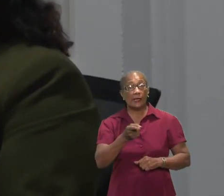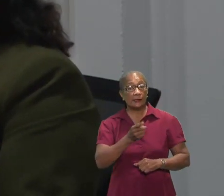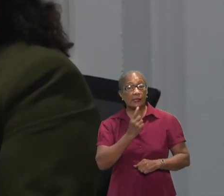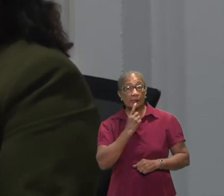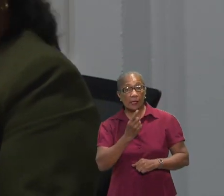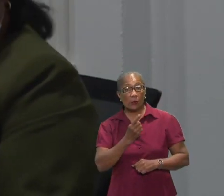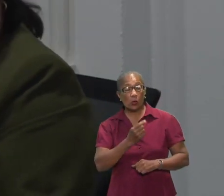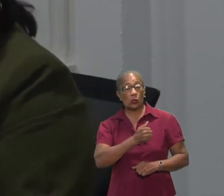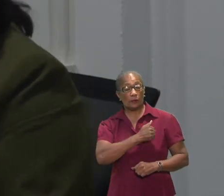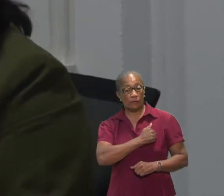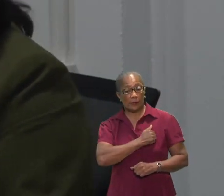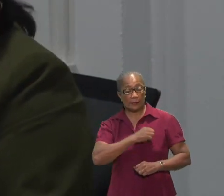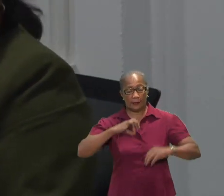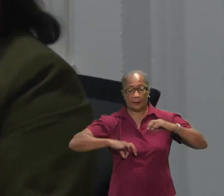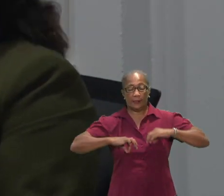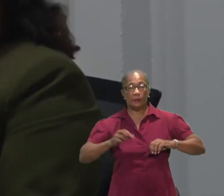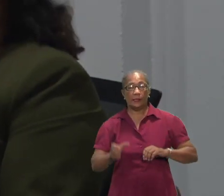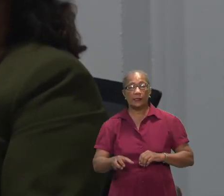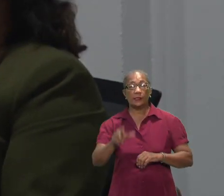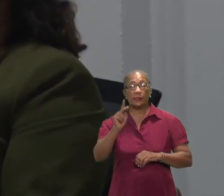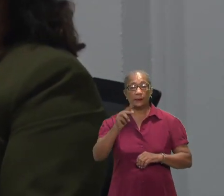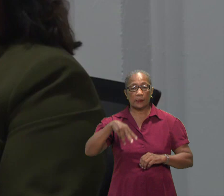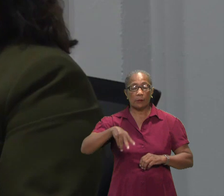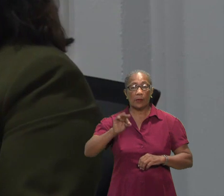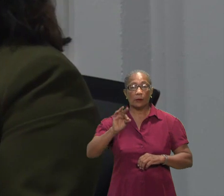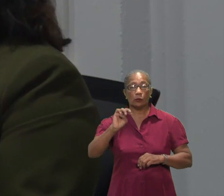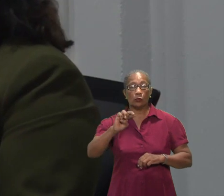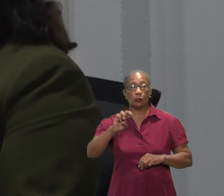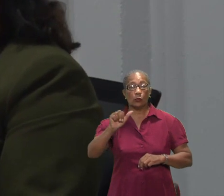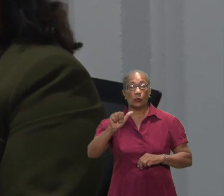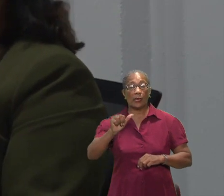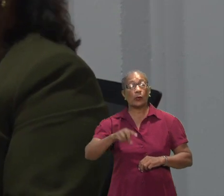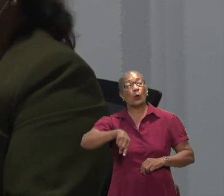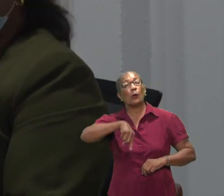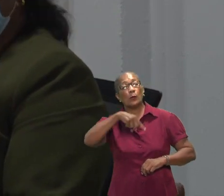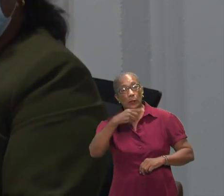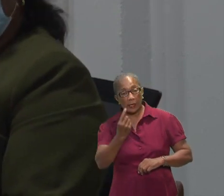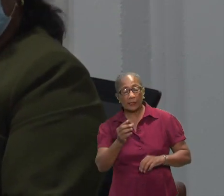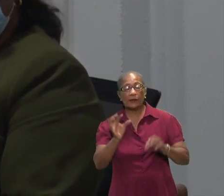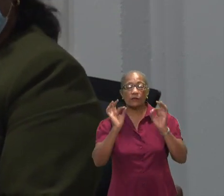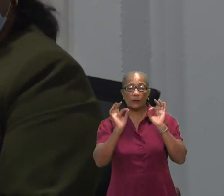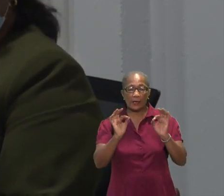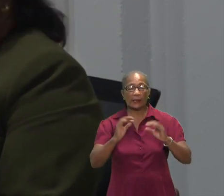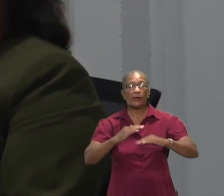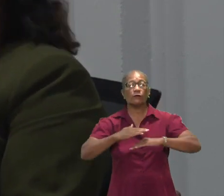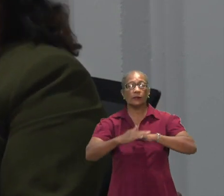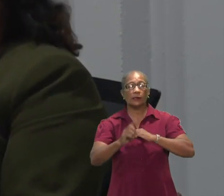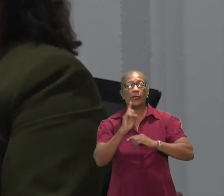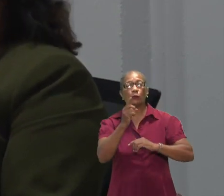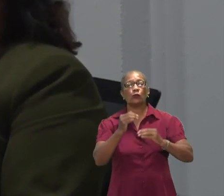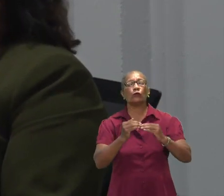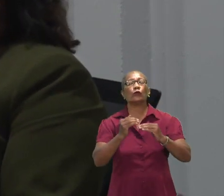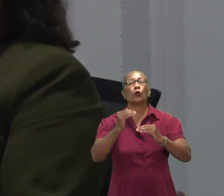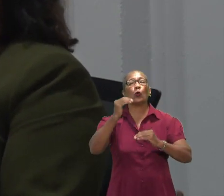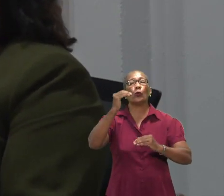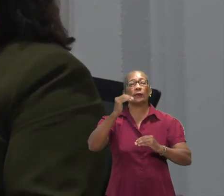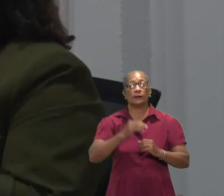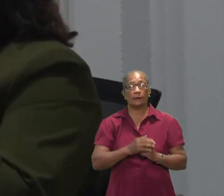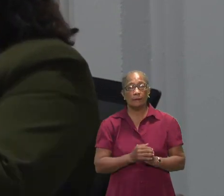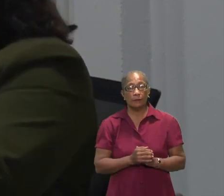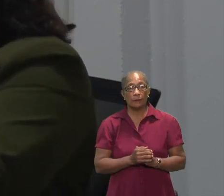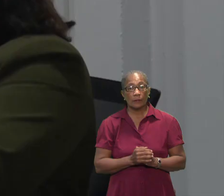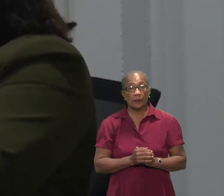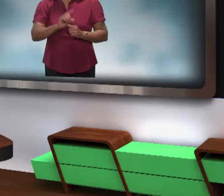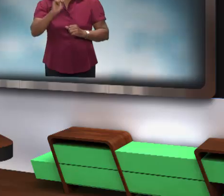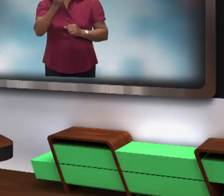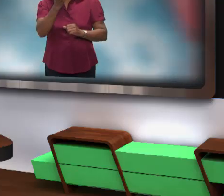that should increase the security of the country. In addition to cooperation with citizens, there is also consultation with other